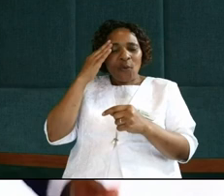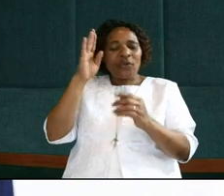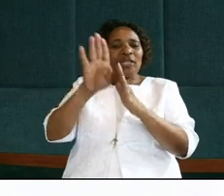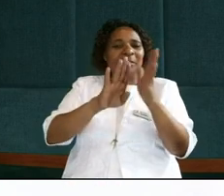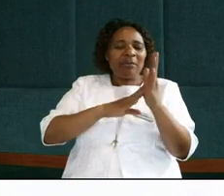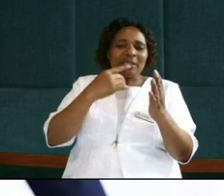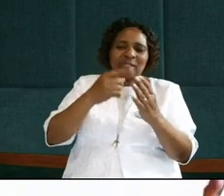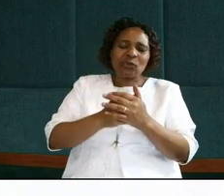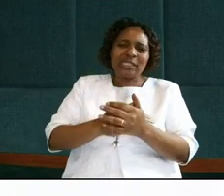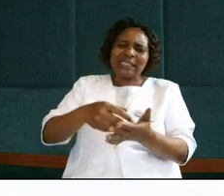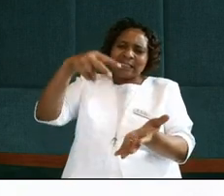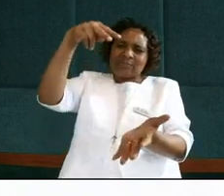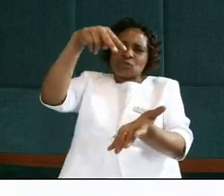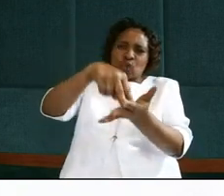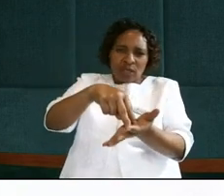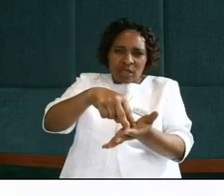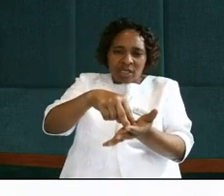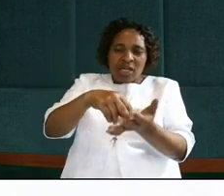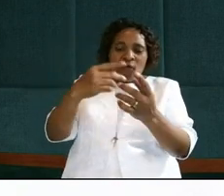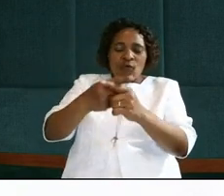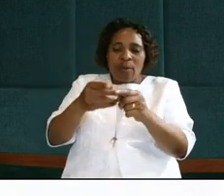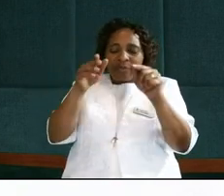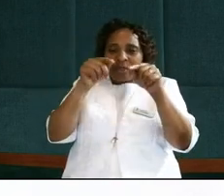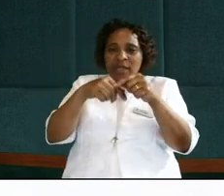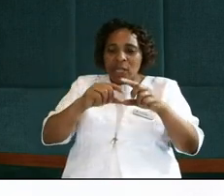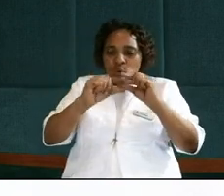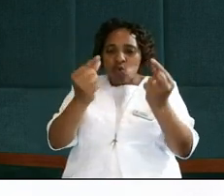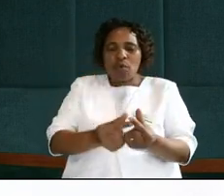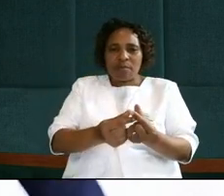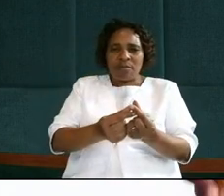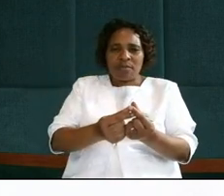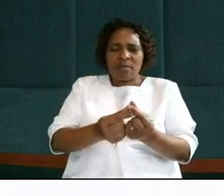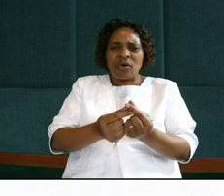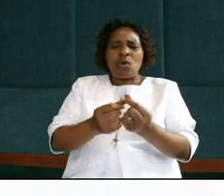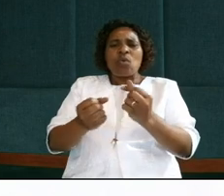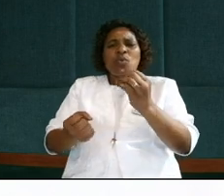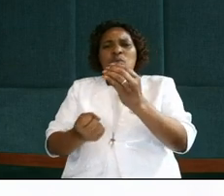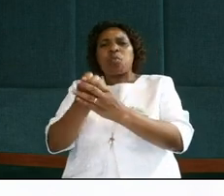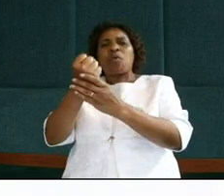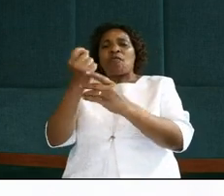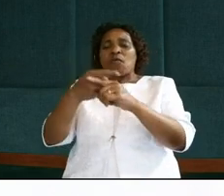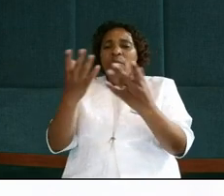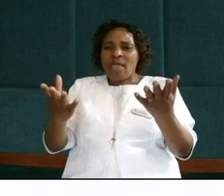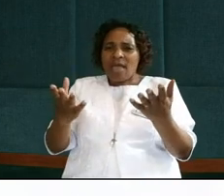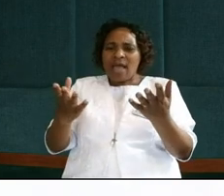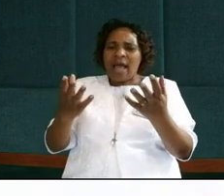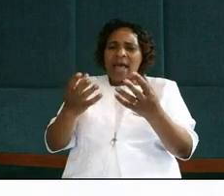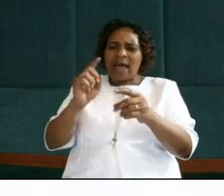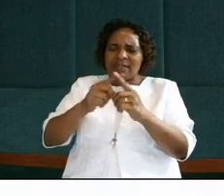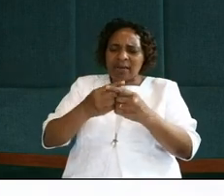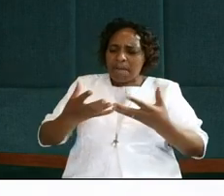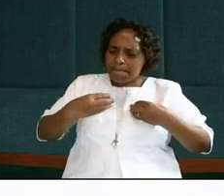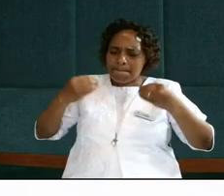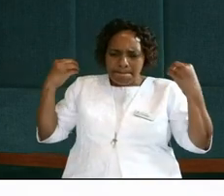he rose from the supper, he rose from the feast, he rose from the supper, and laid aside his